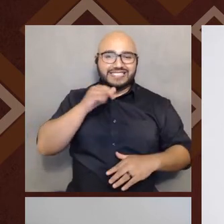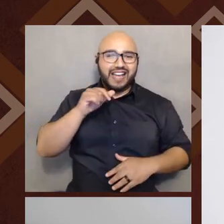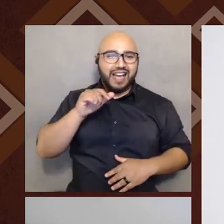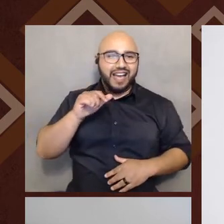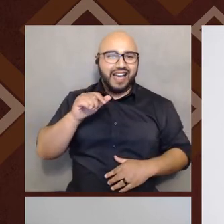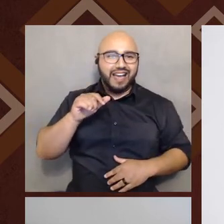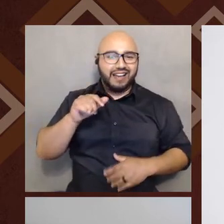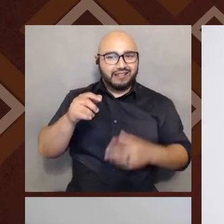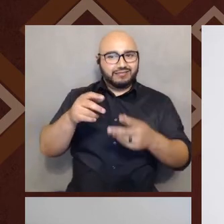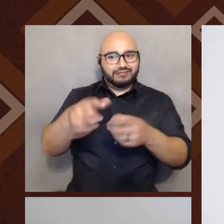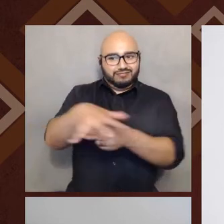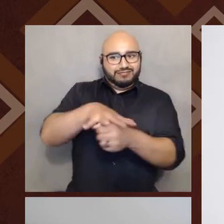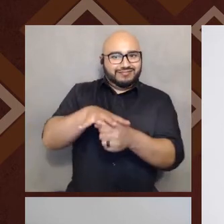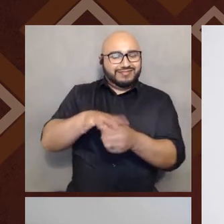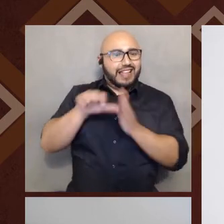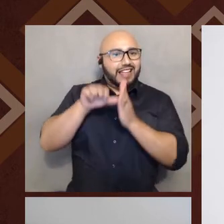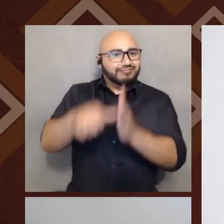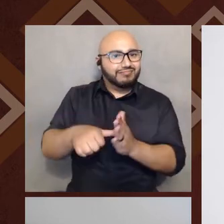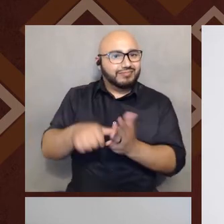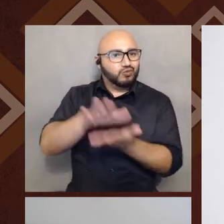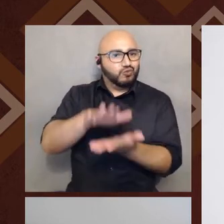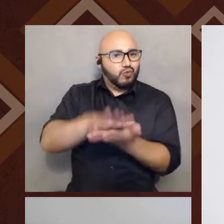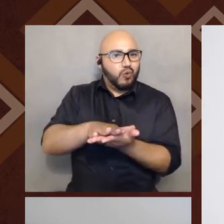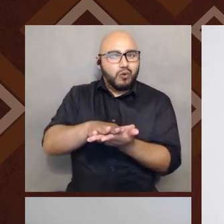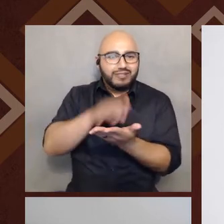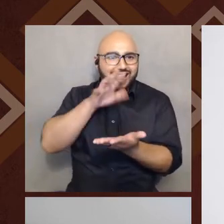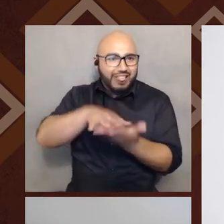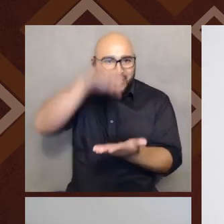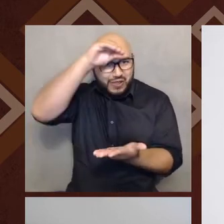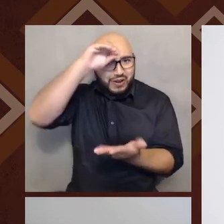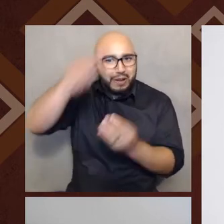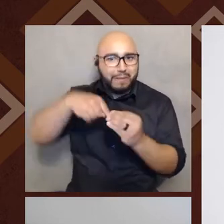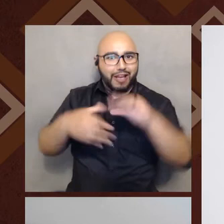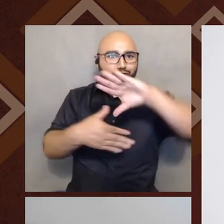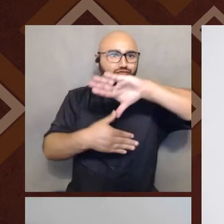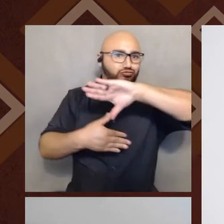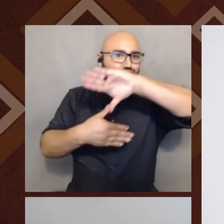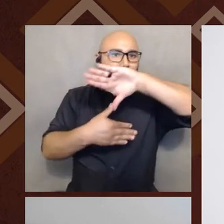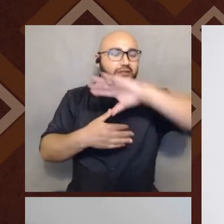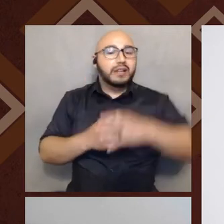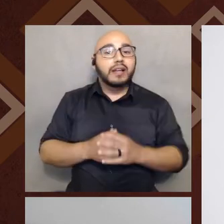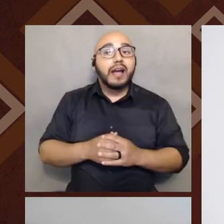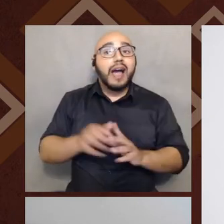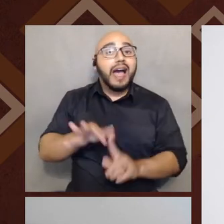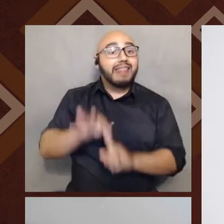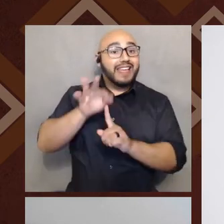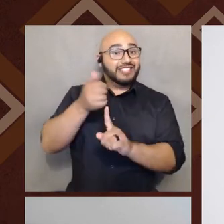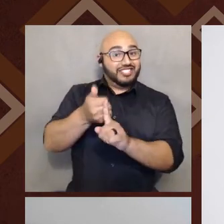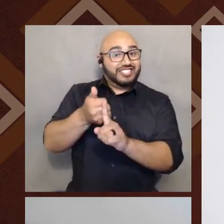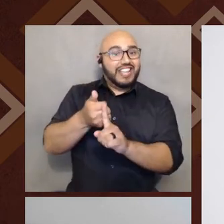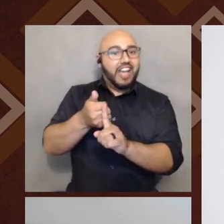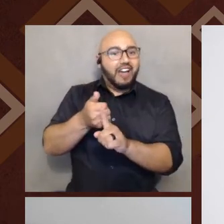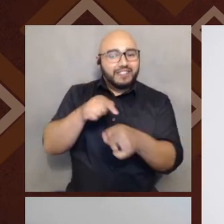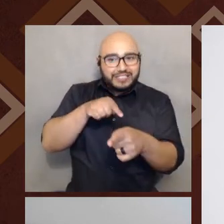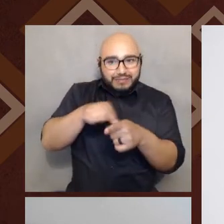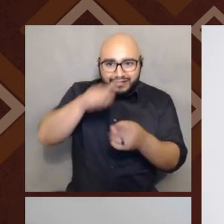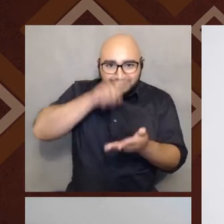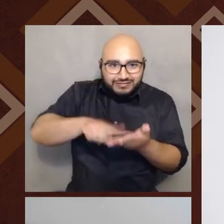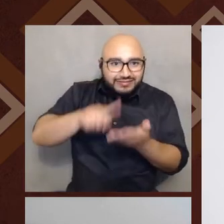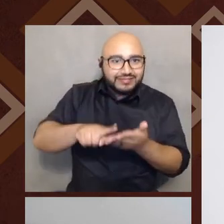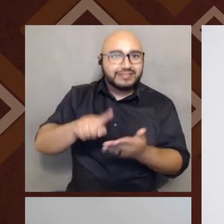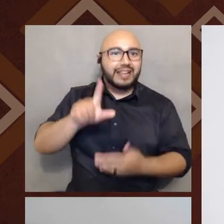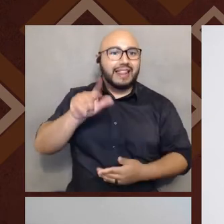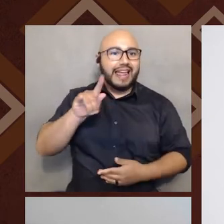highlighted in our school settings. Um, and, um, and so unless you are specifically getting into Latin American